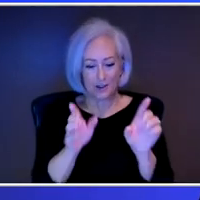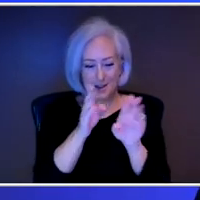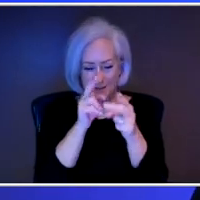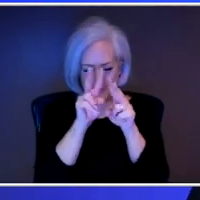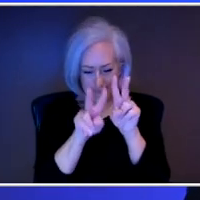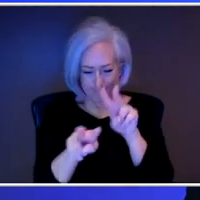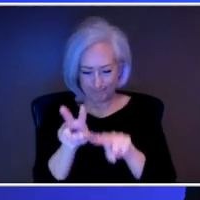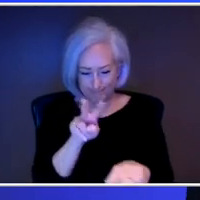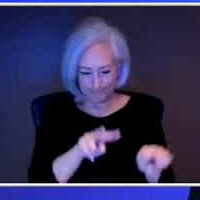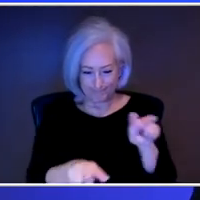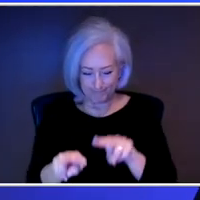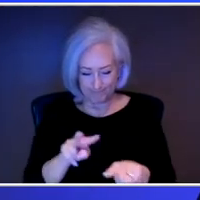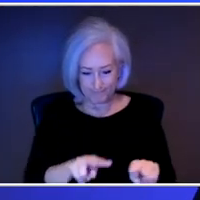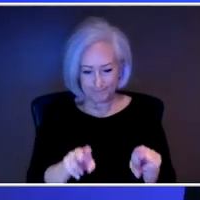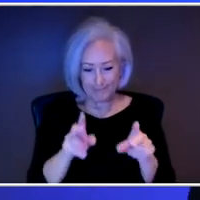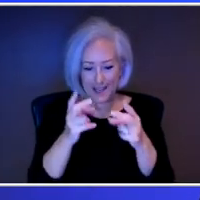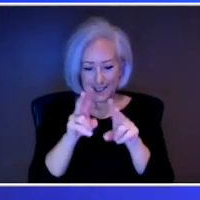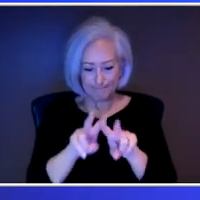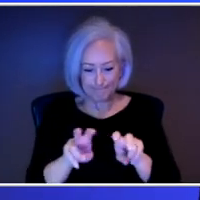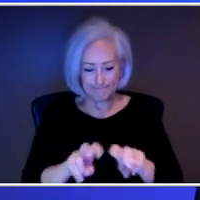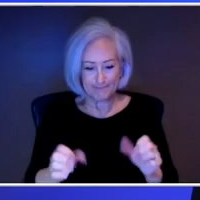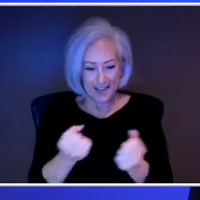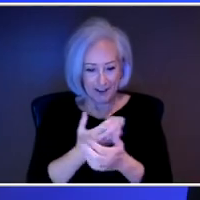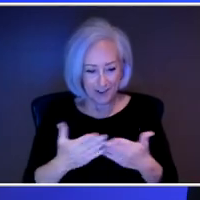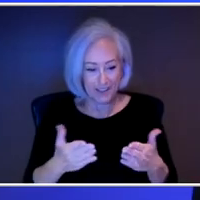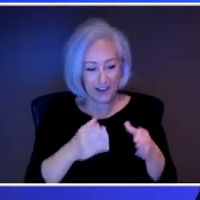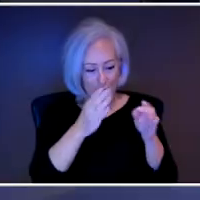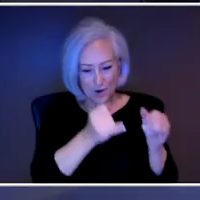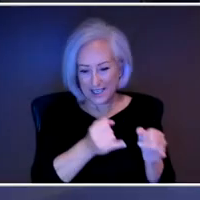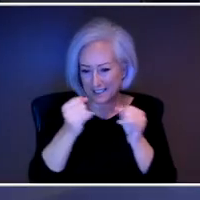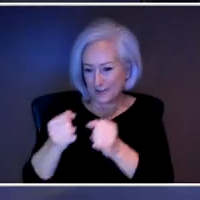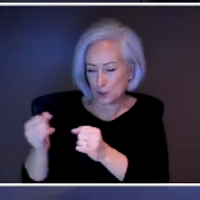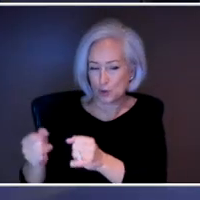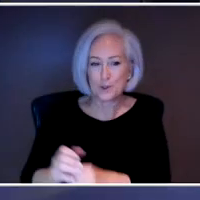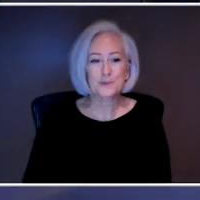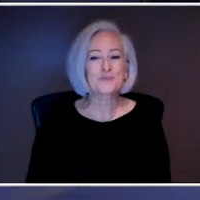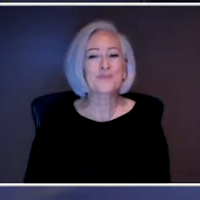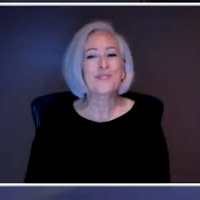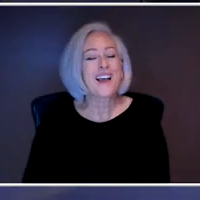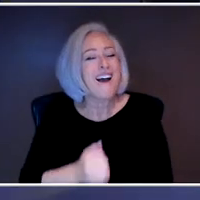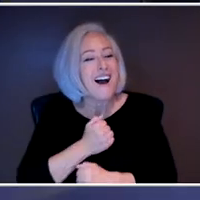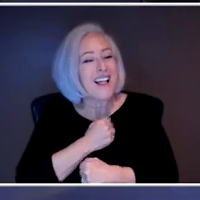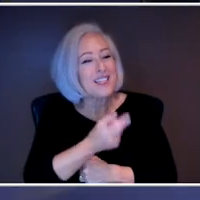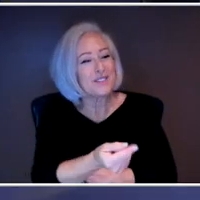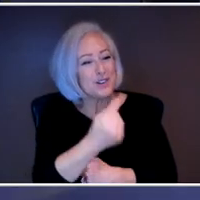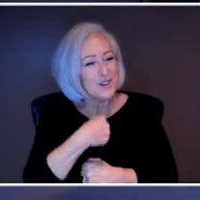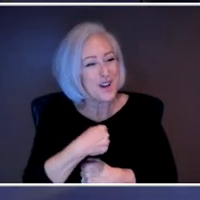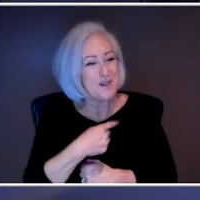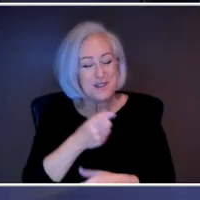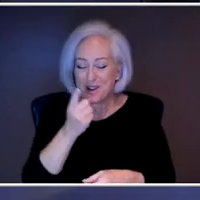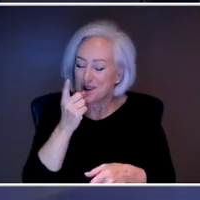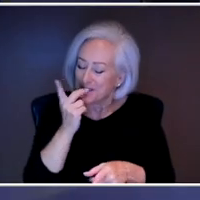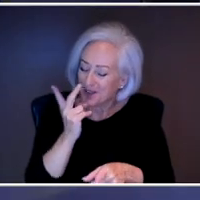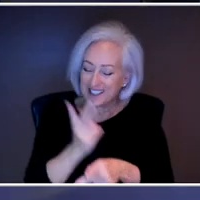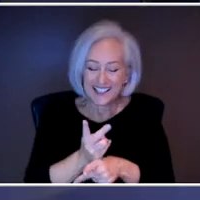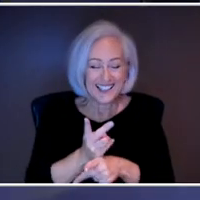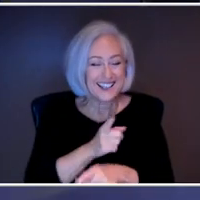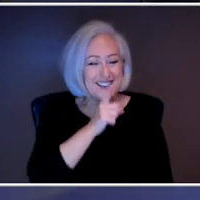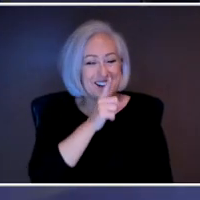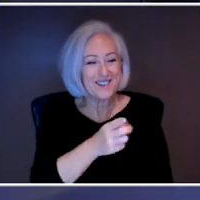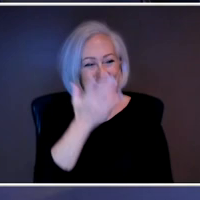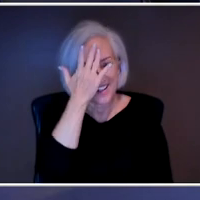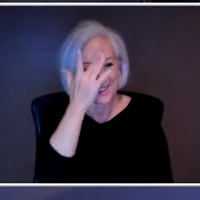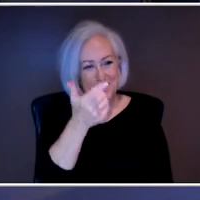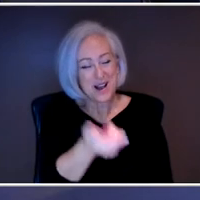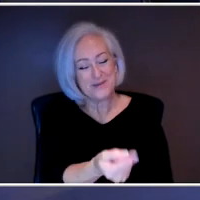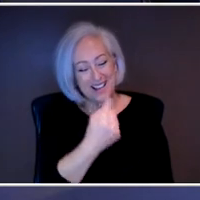of each individual. So that's. I love it when you come on because you keep it real. That's why you're always here. You always just tell us how it's going to be. I Thanks for the